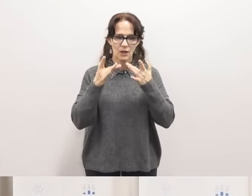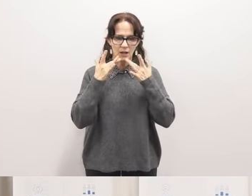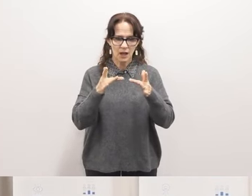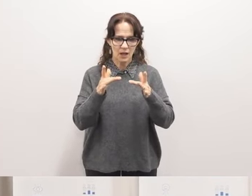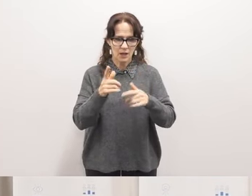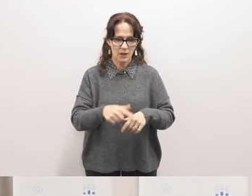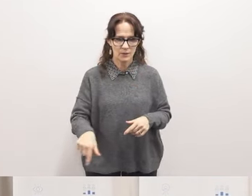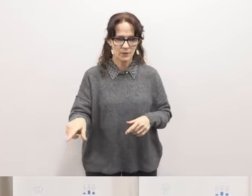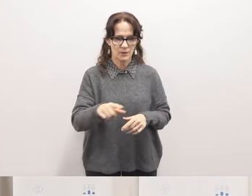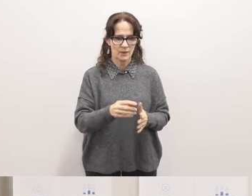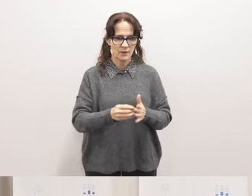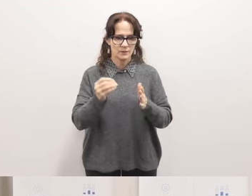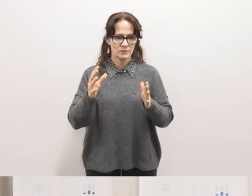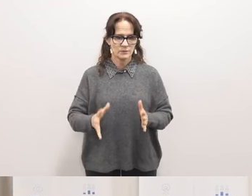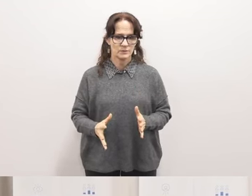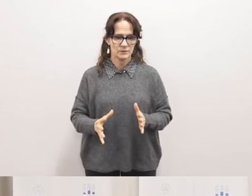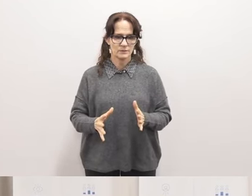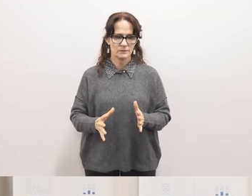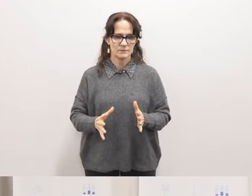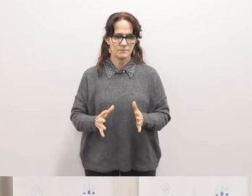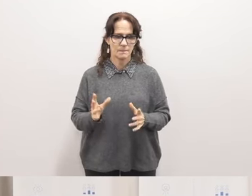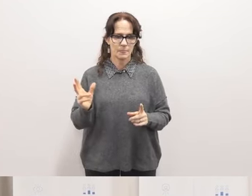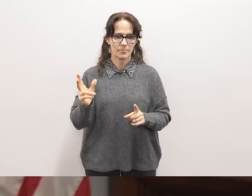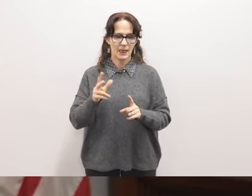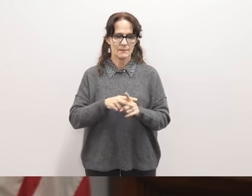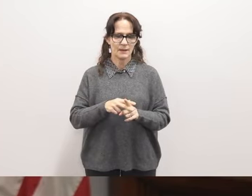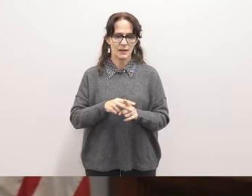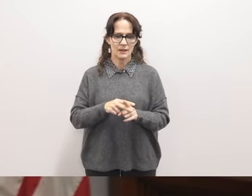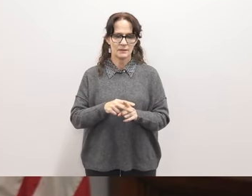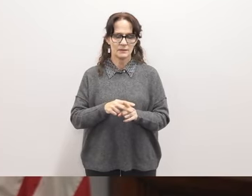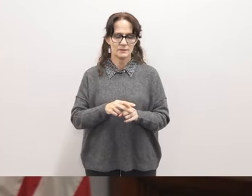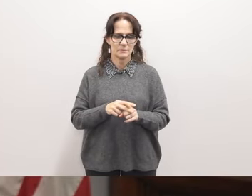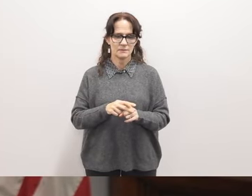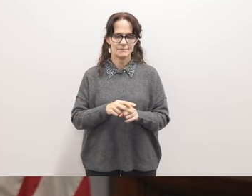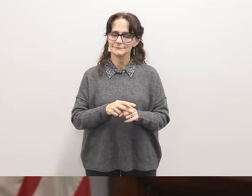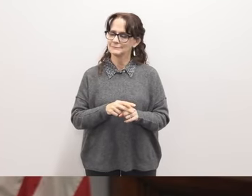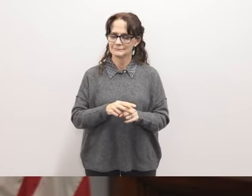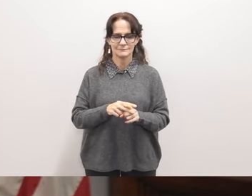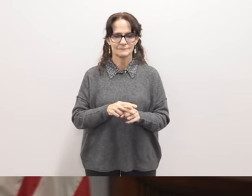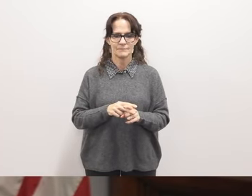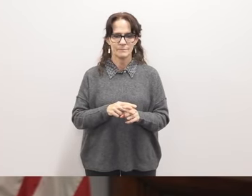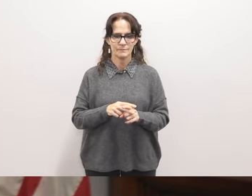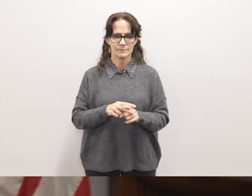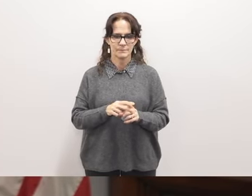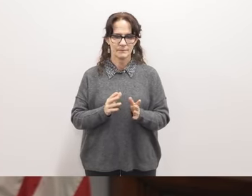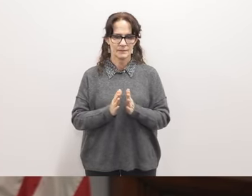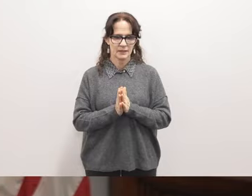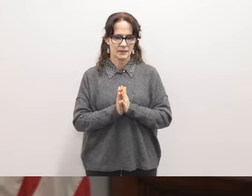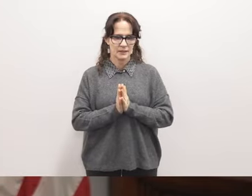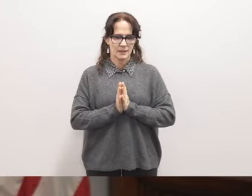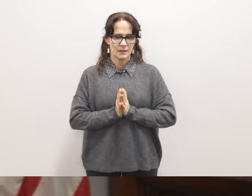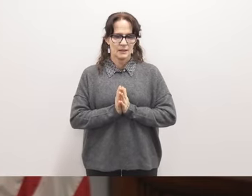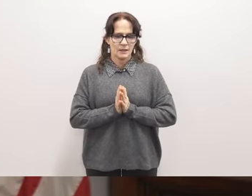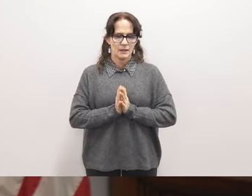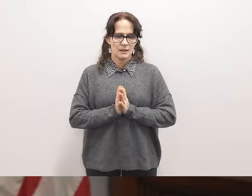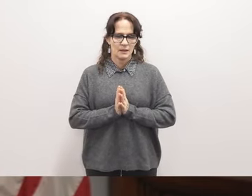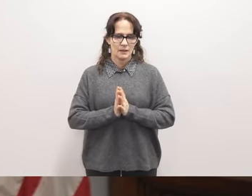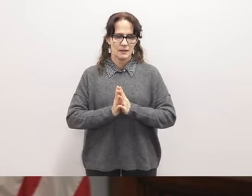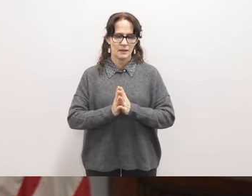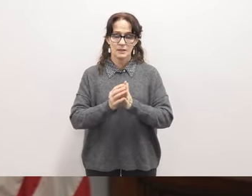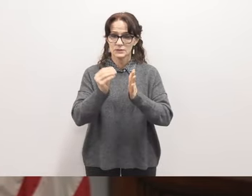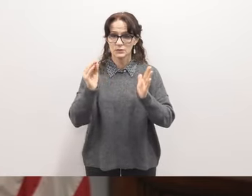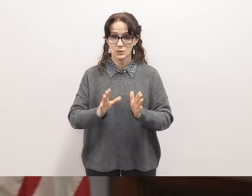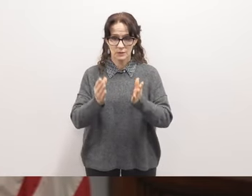all the students that um applied and and i would just say this um i'll speak to students